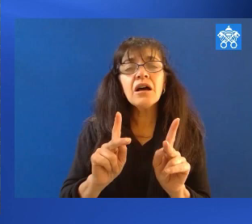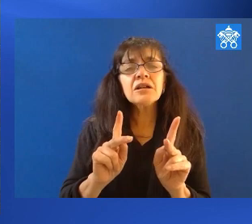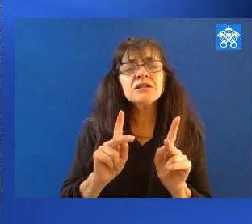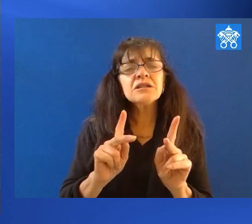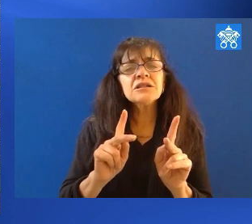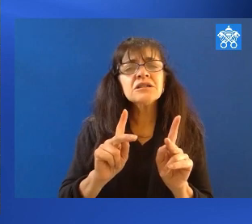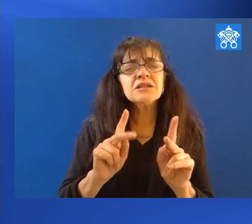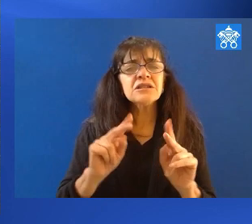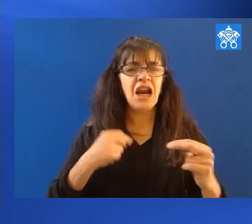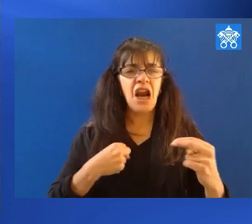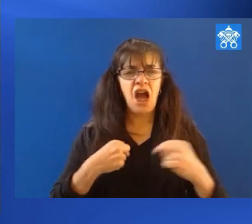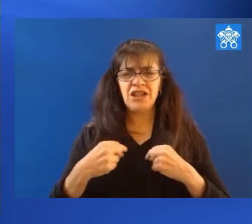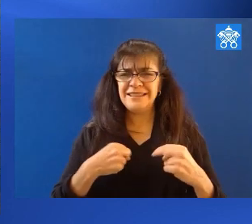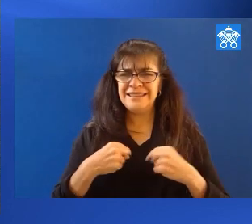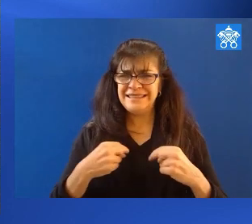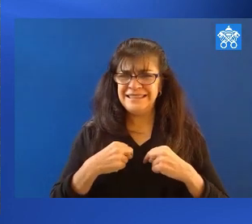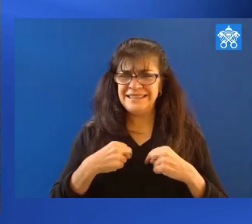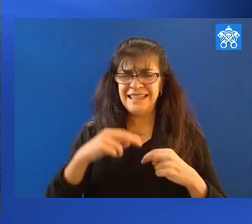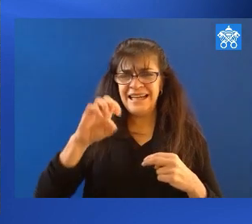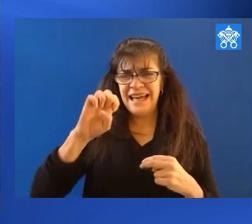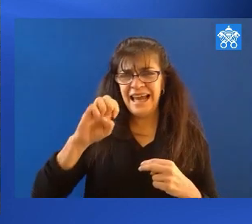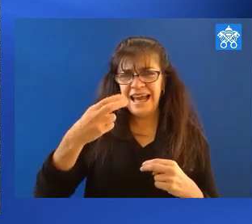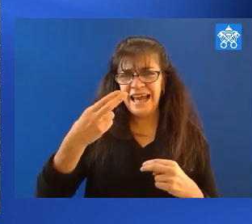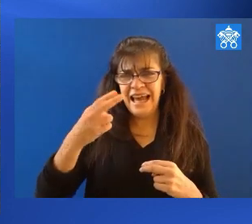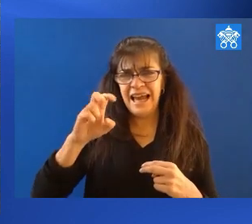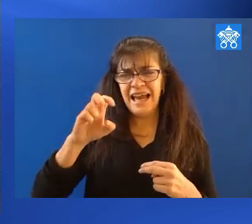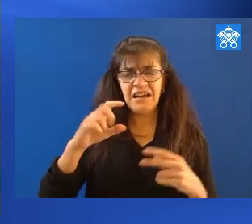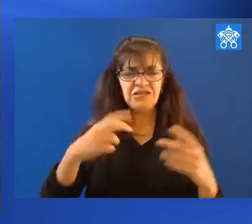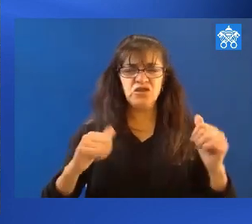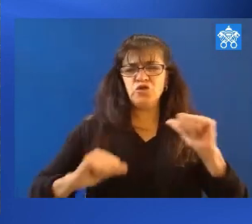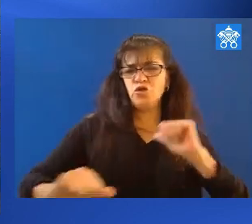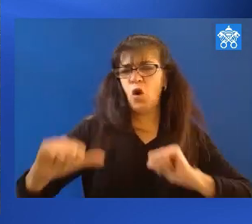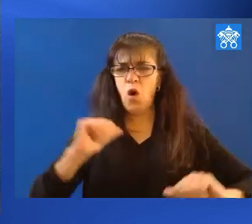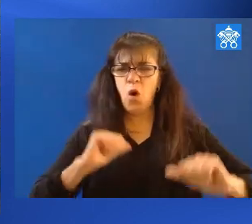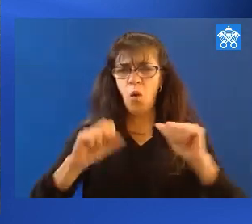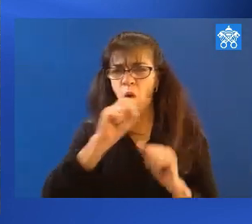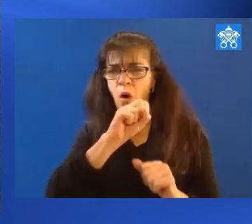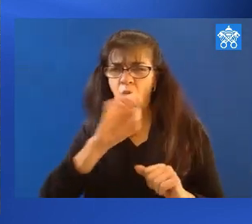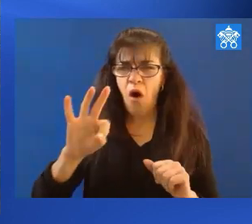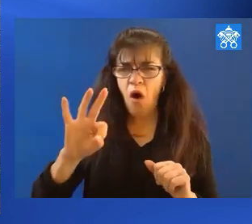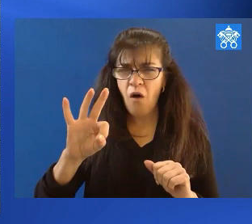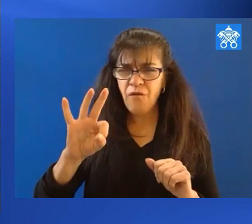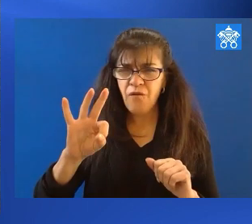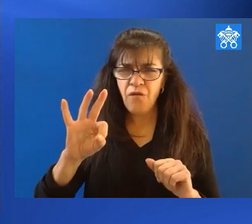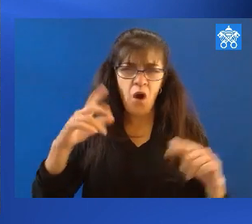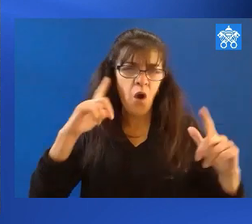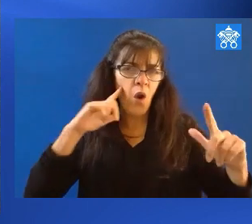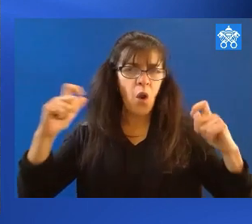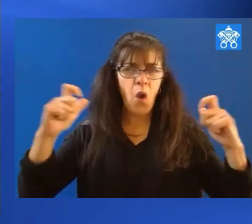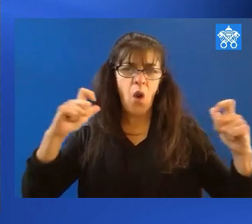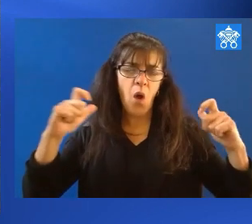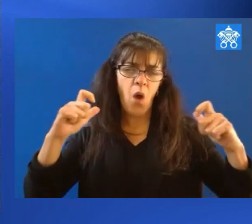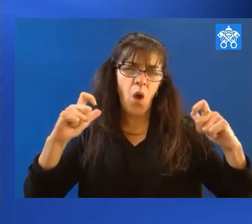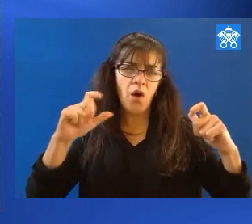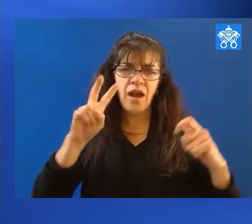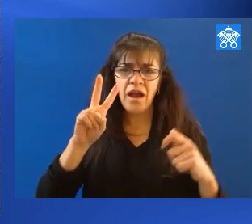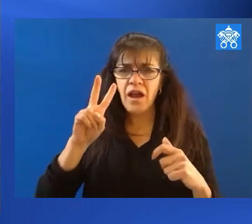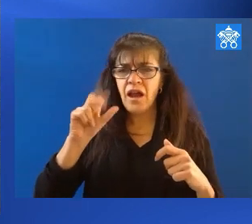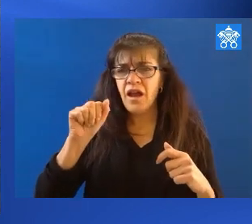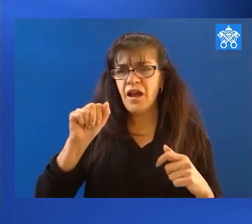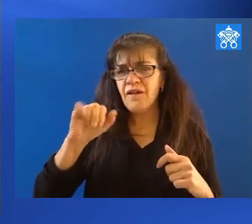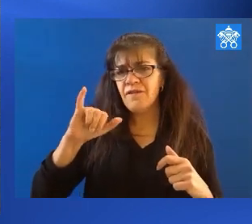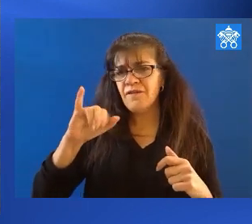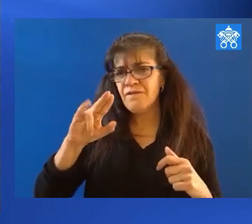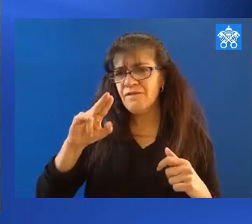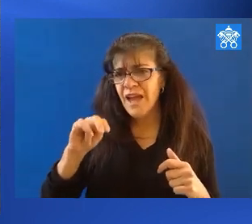aware of narcissism based on vain glory that leads,